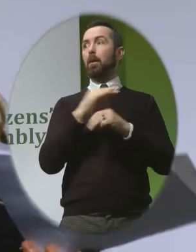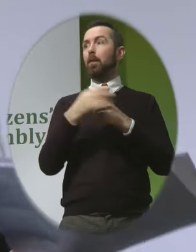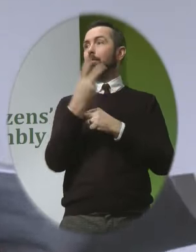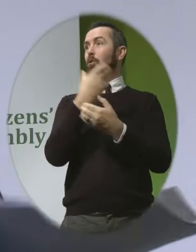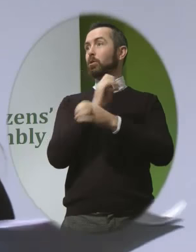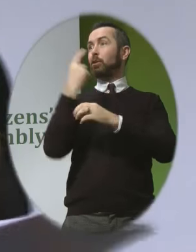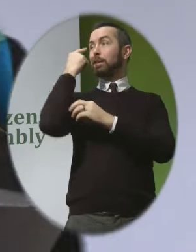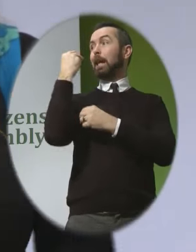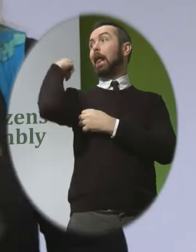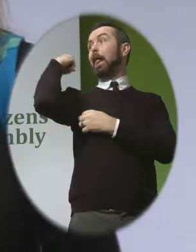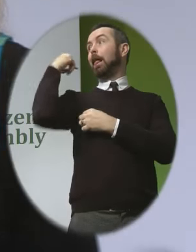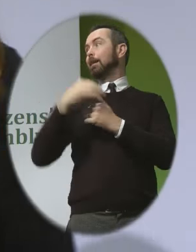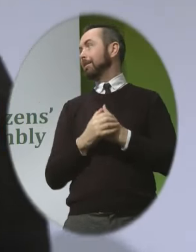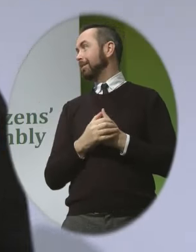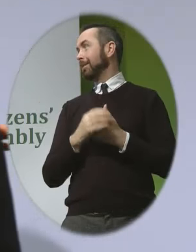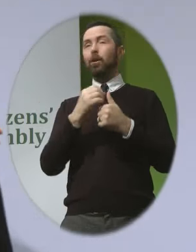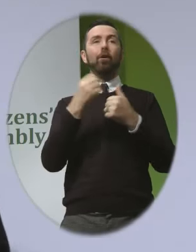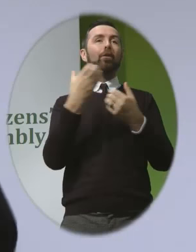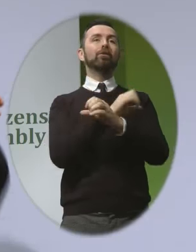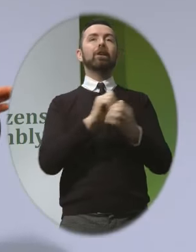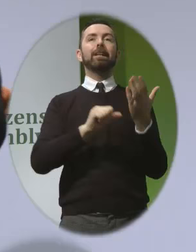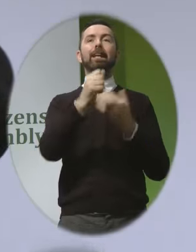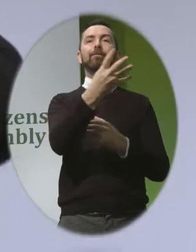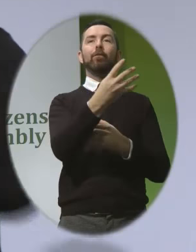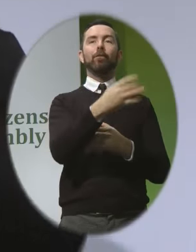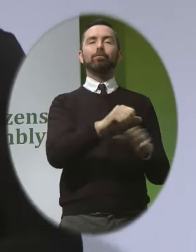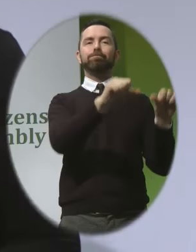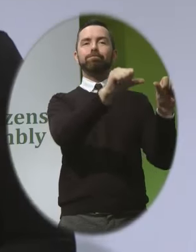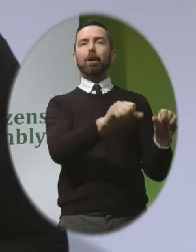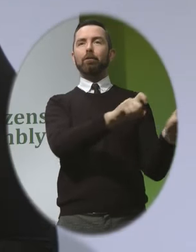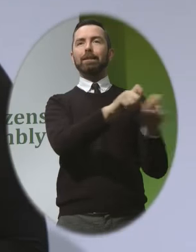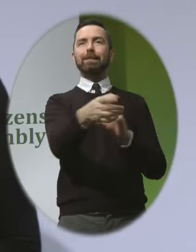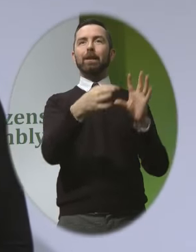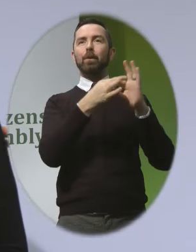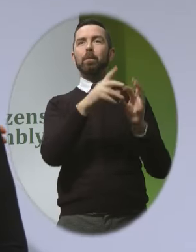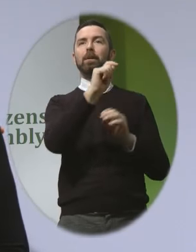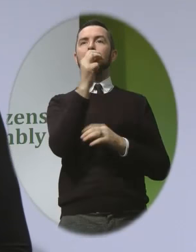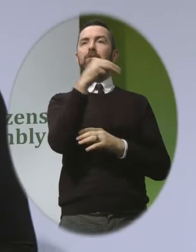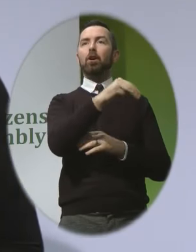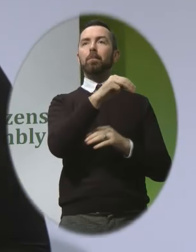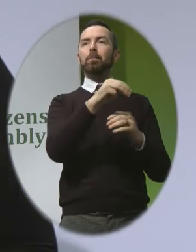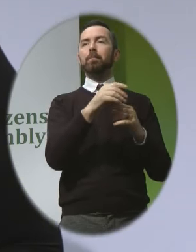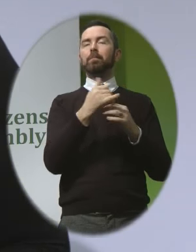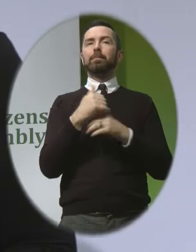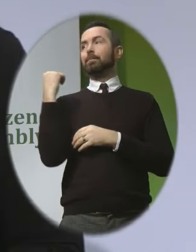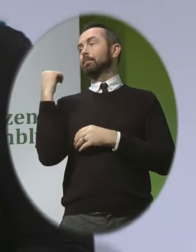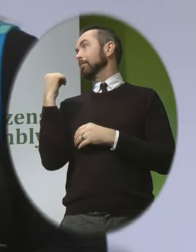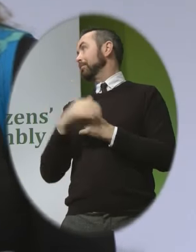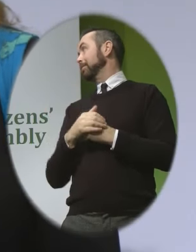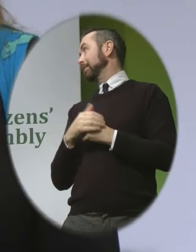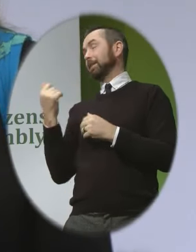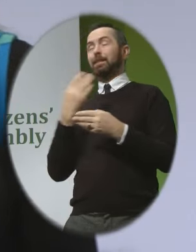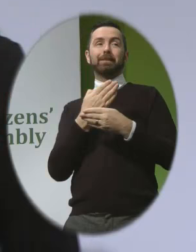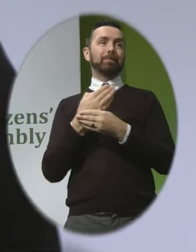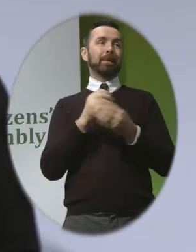seen already the other one is four and agreed to stay at home Atana is 16 months and has a stronger idea about where her